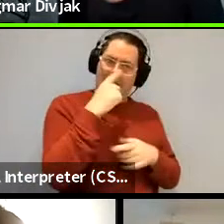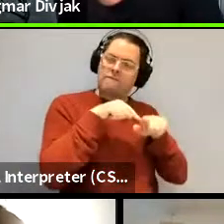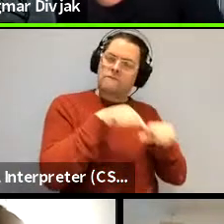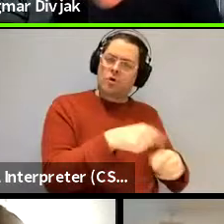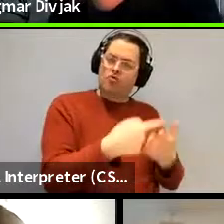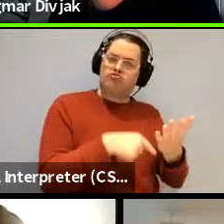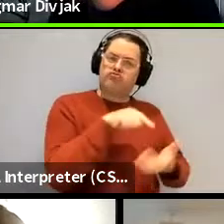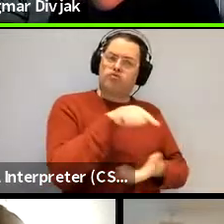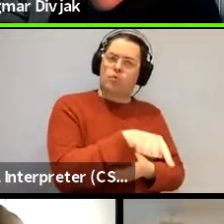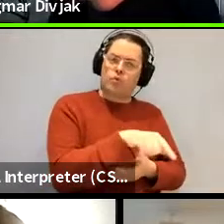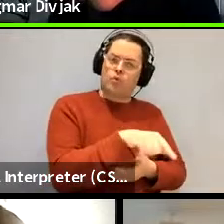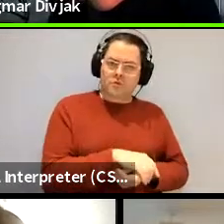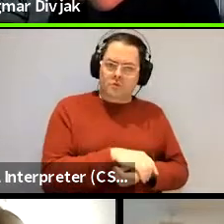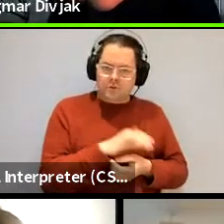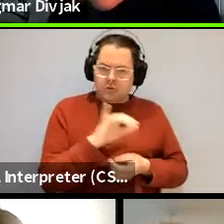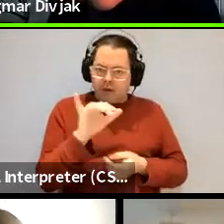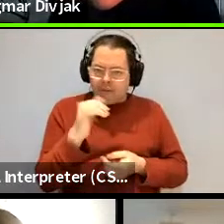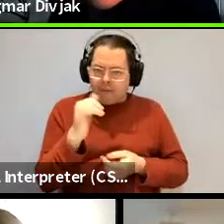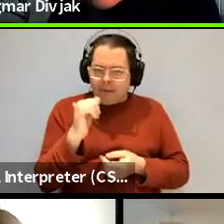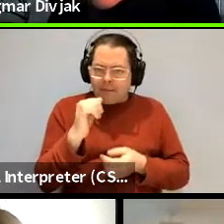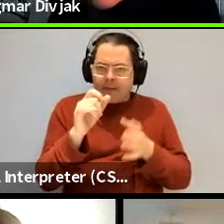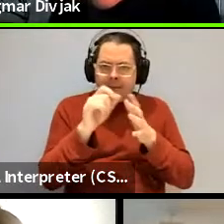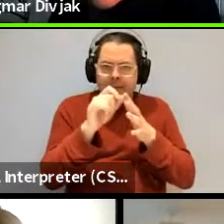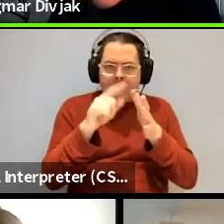one maybe better wants to add something